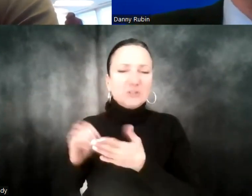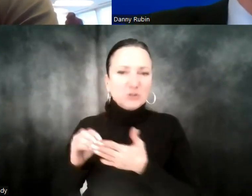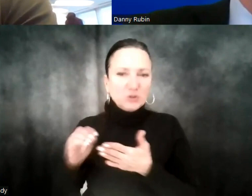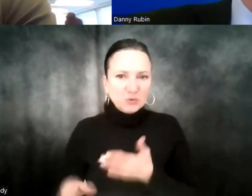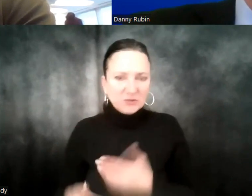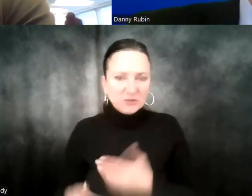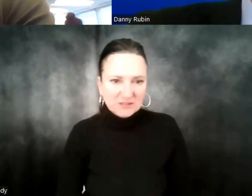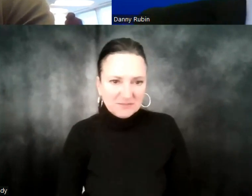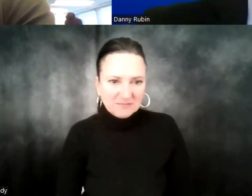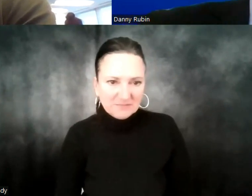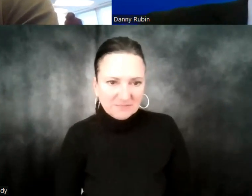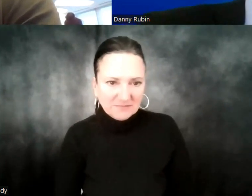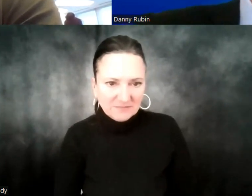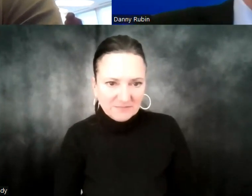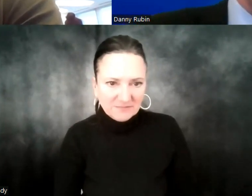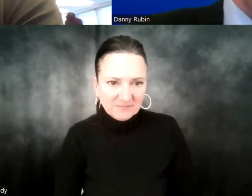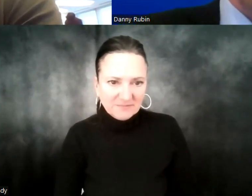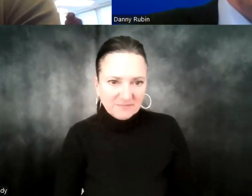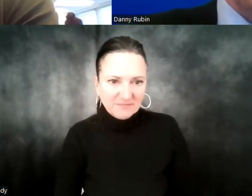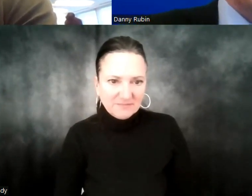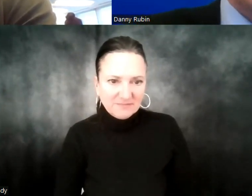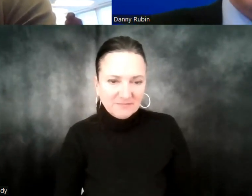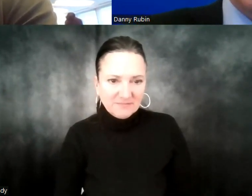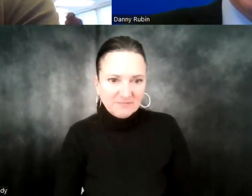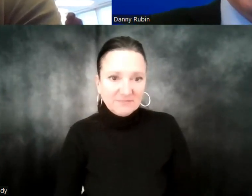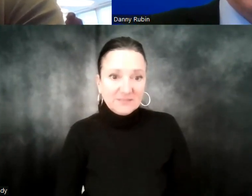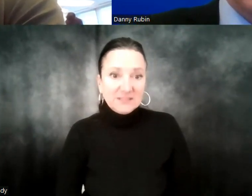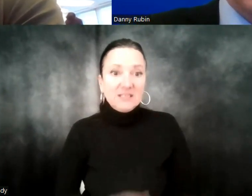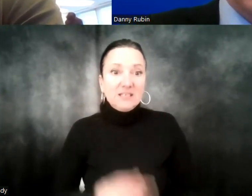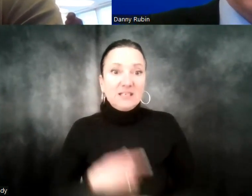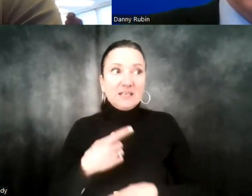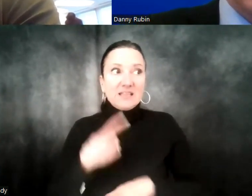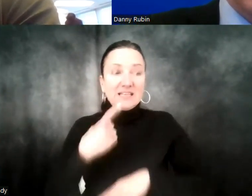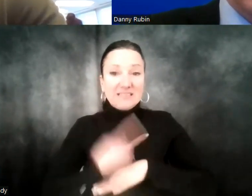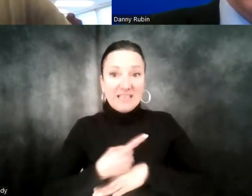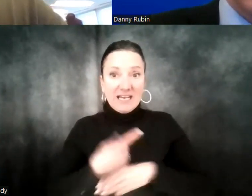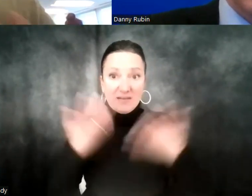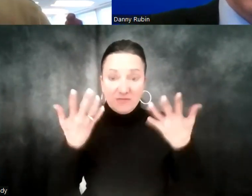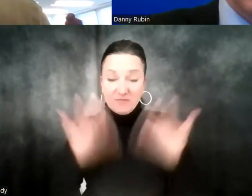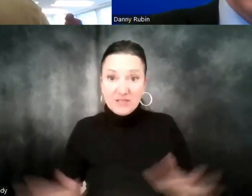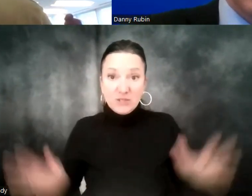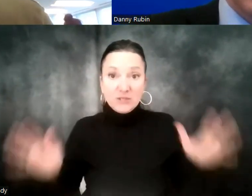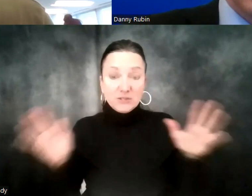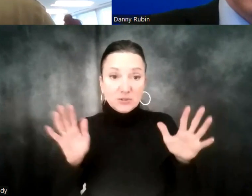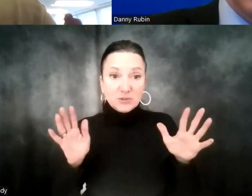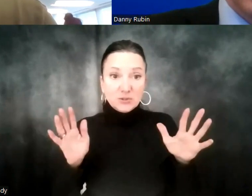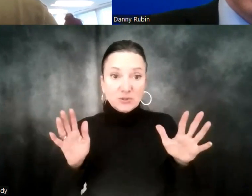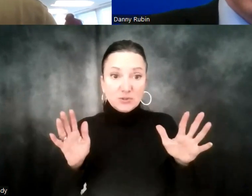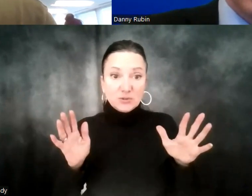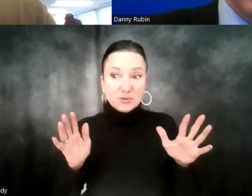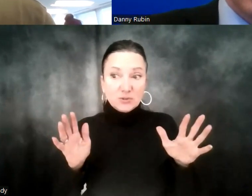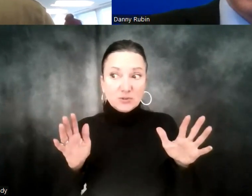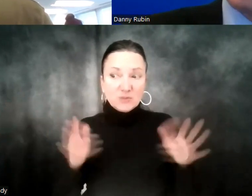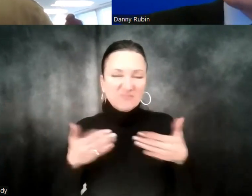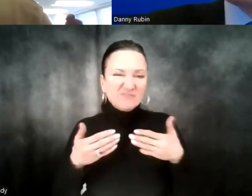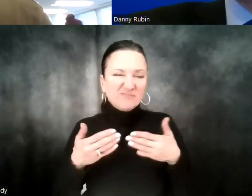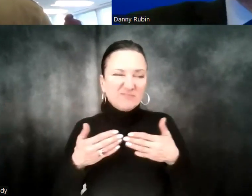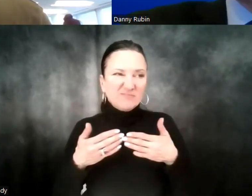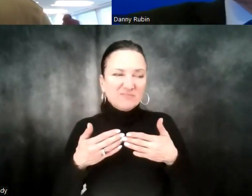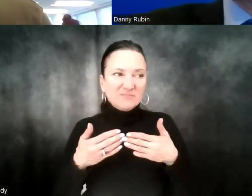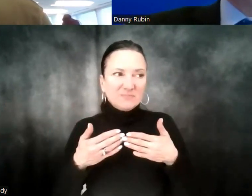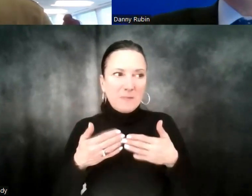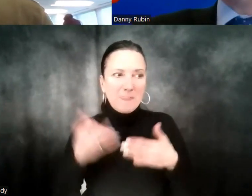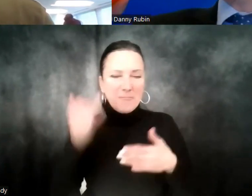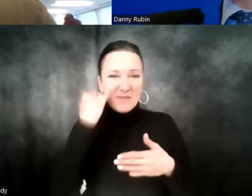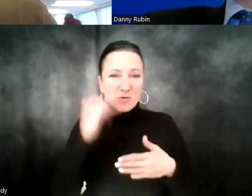One hundred percent at the end of the day team. The way that business works in general is even if you're not